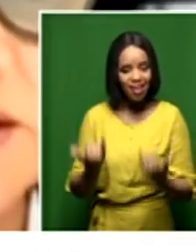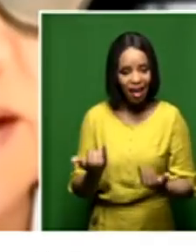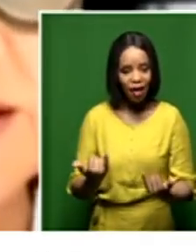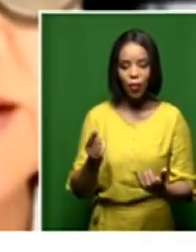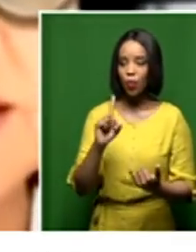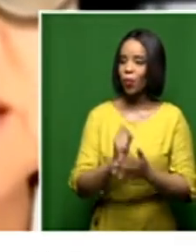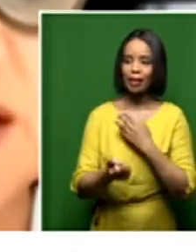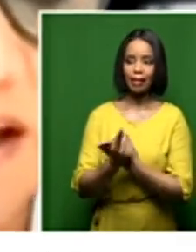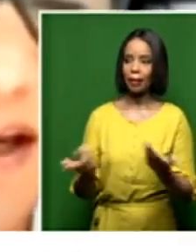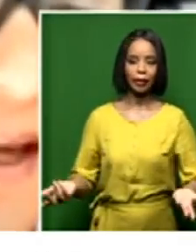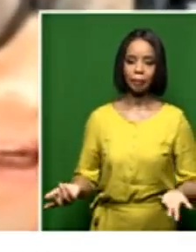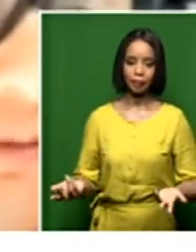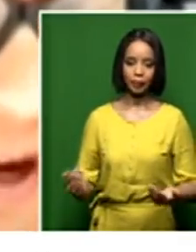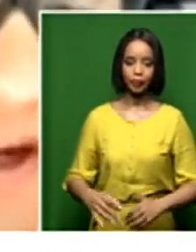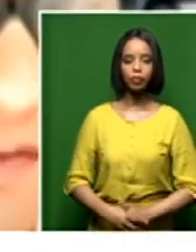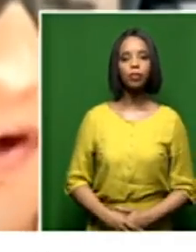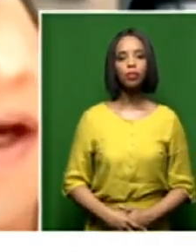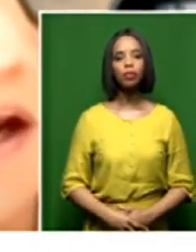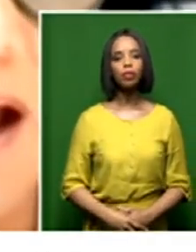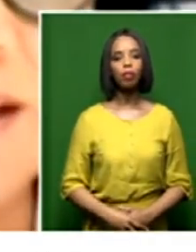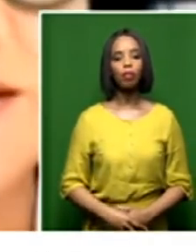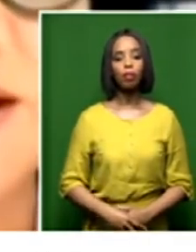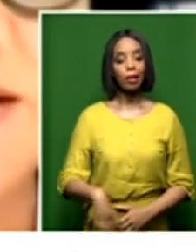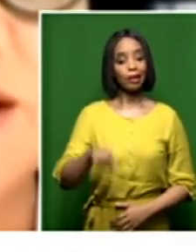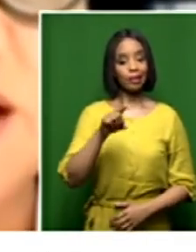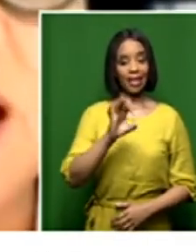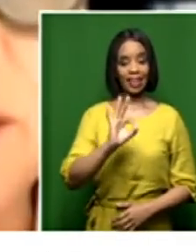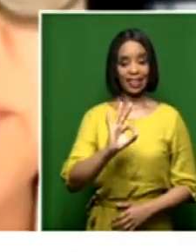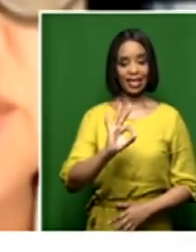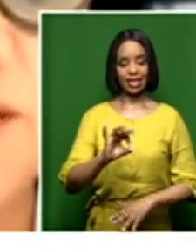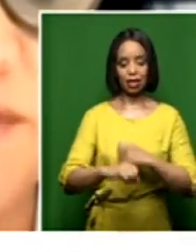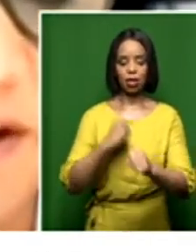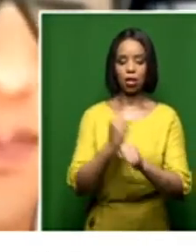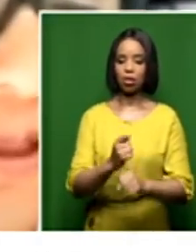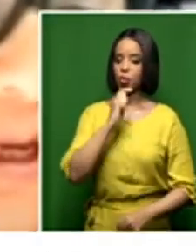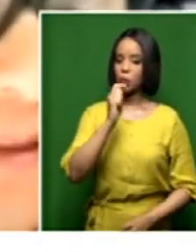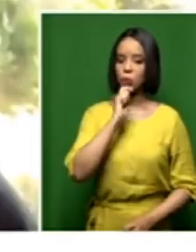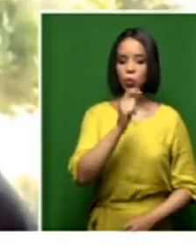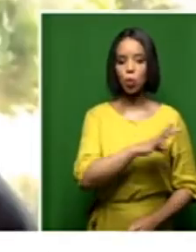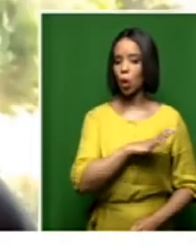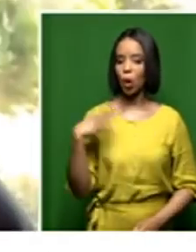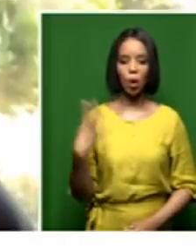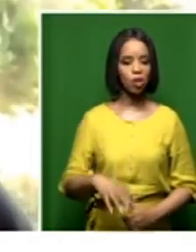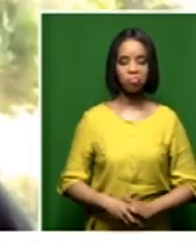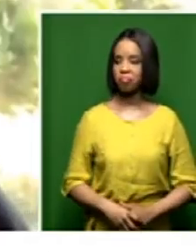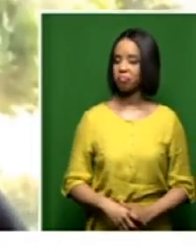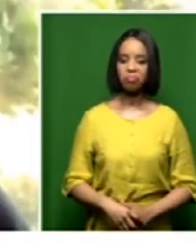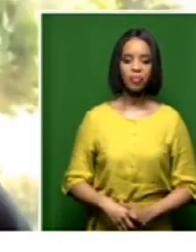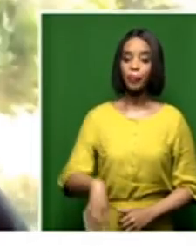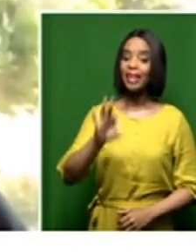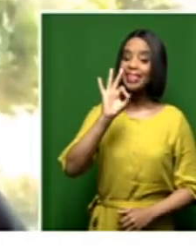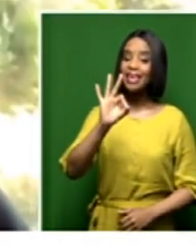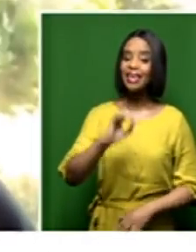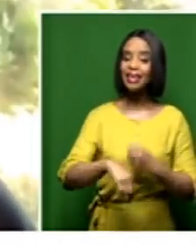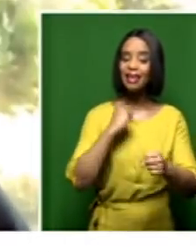And three years is very long, Sakina. Because if in three years nothing would have happened in